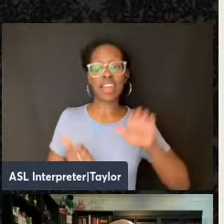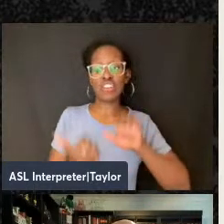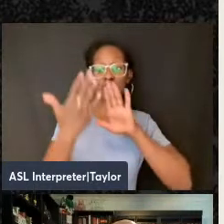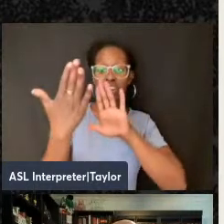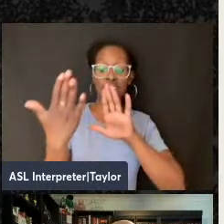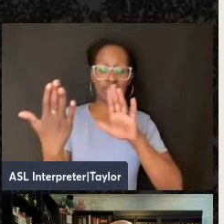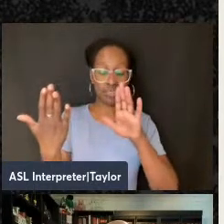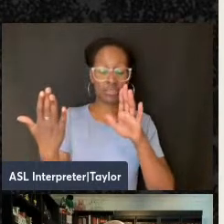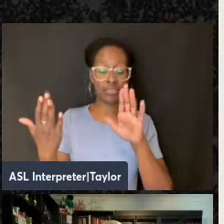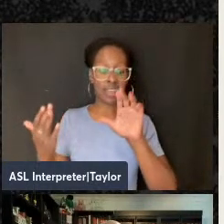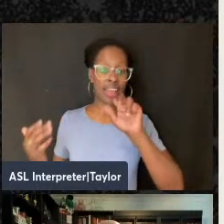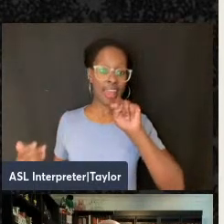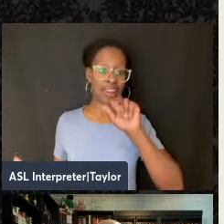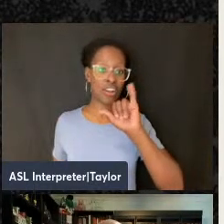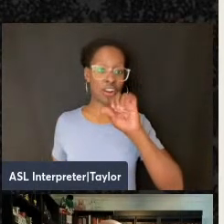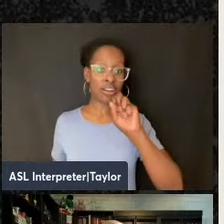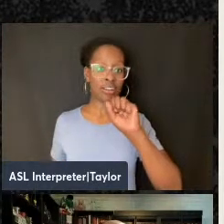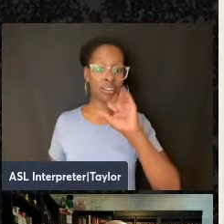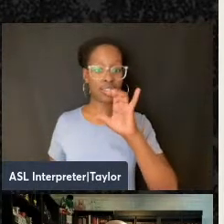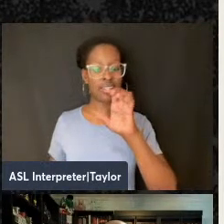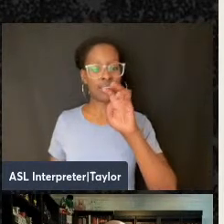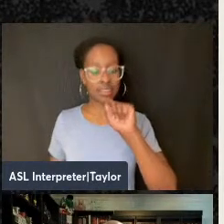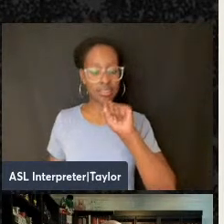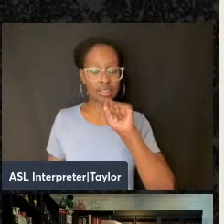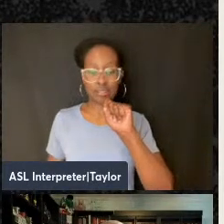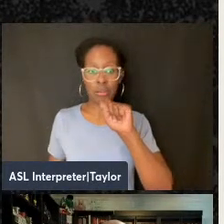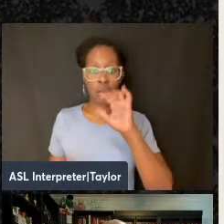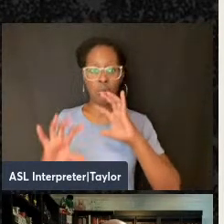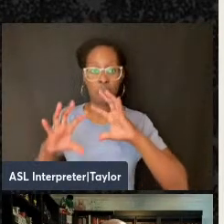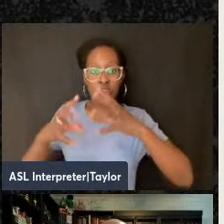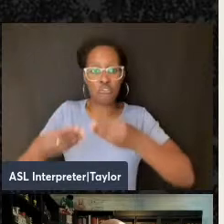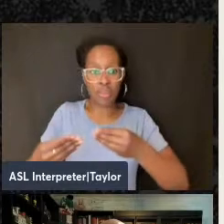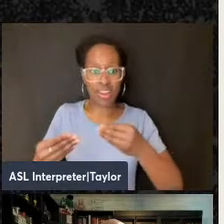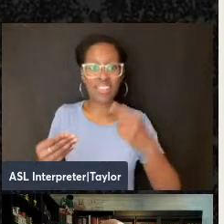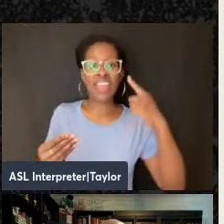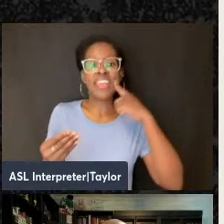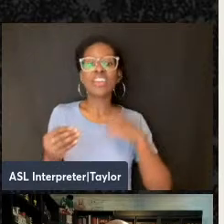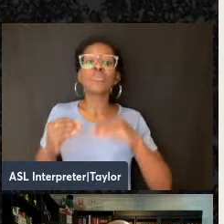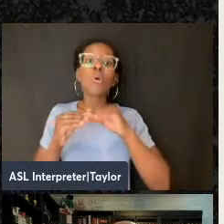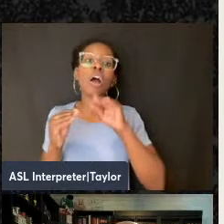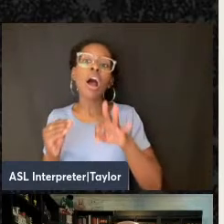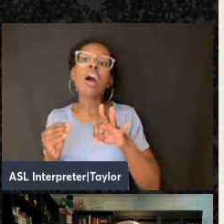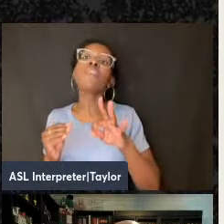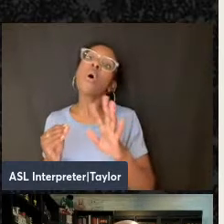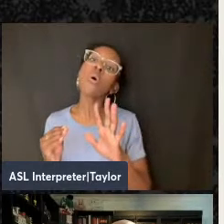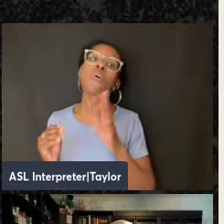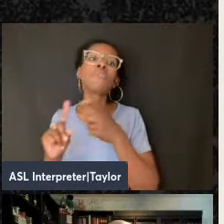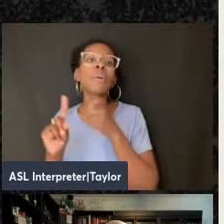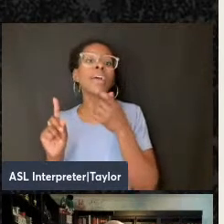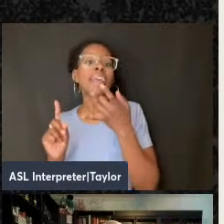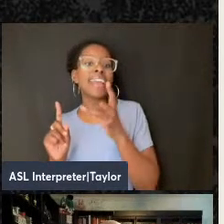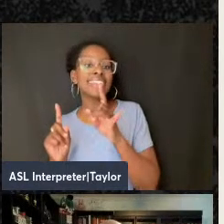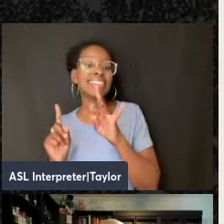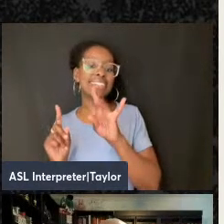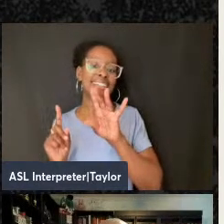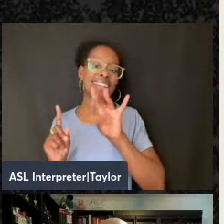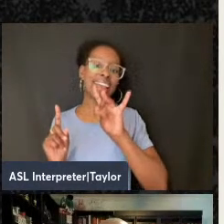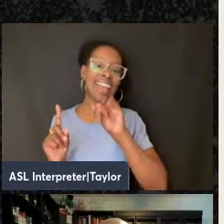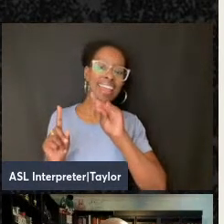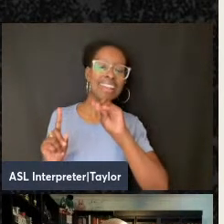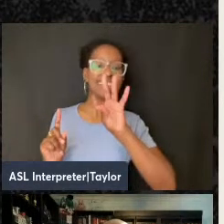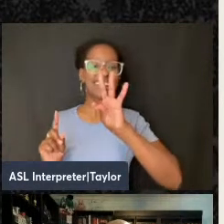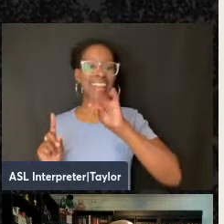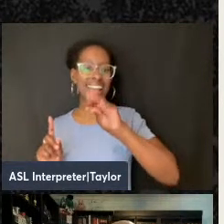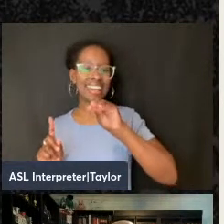movement at all, view it as sort of this ephemeral moment of the 1880s and 1890s that kind of inevitably declined